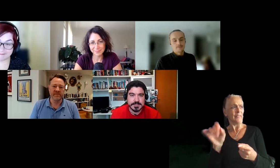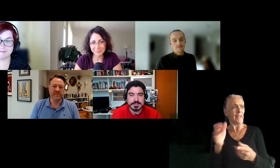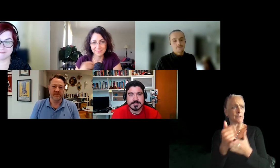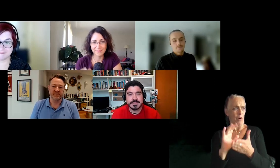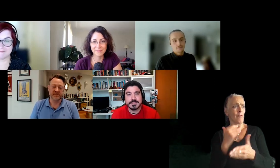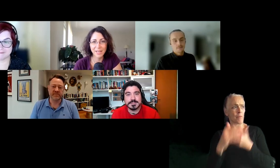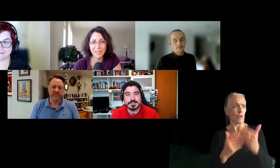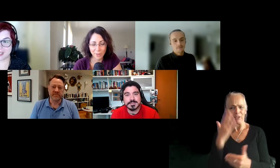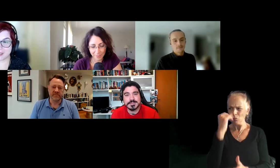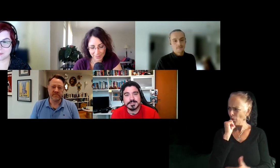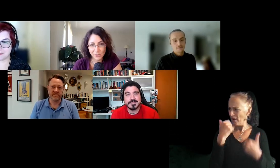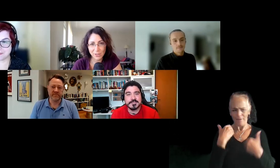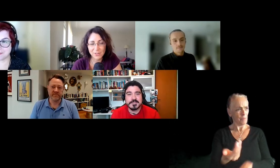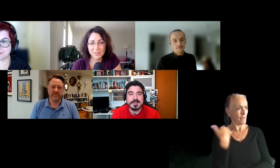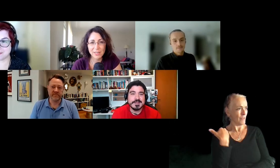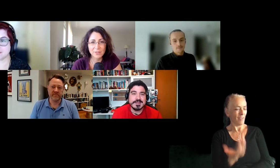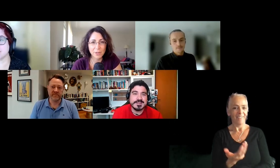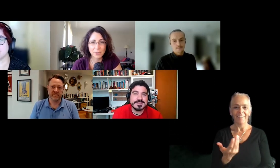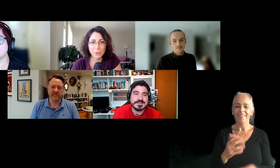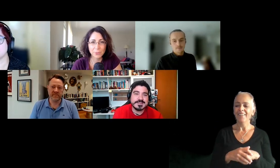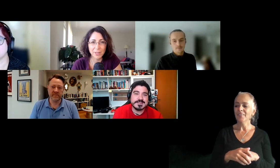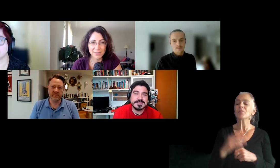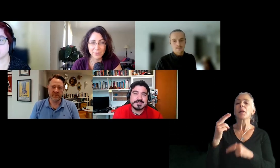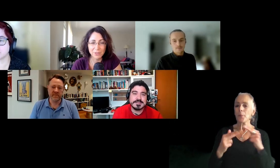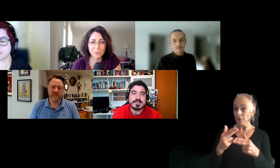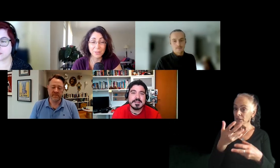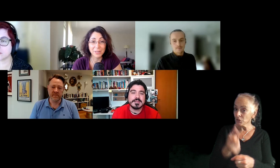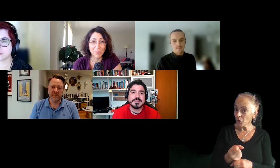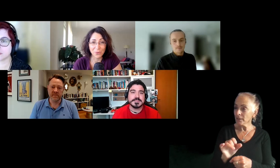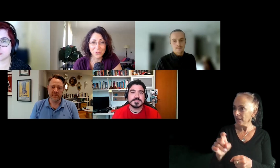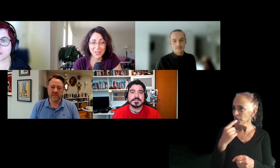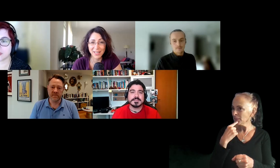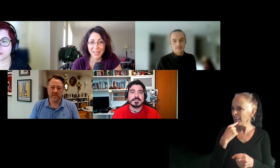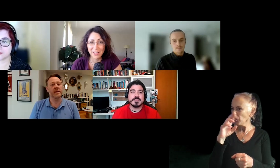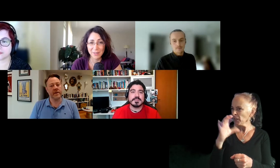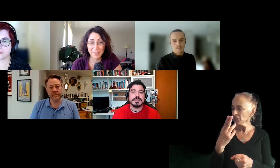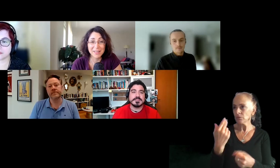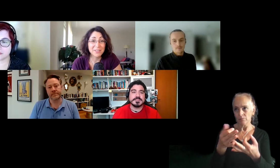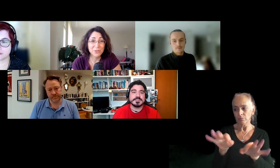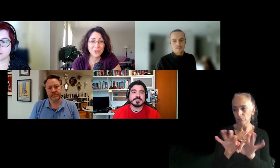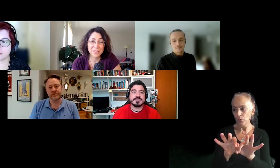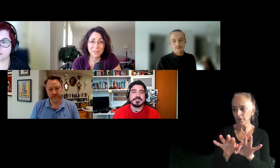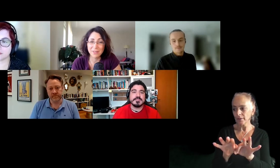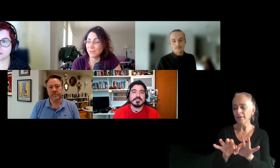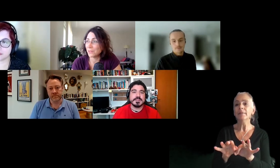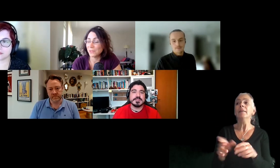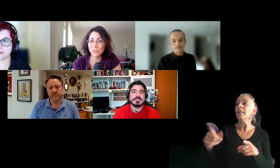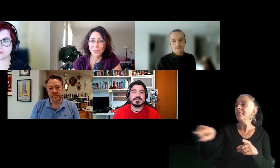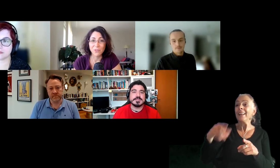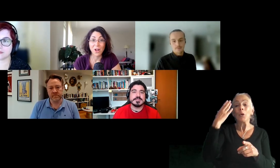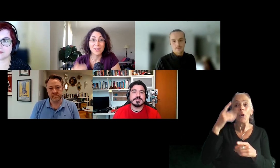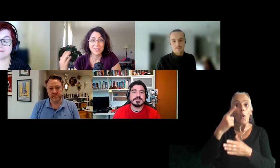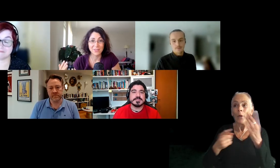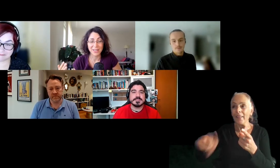So building trust is like something where you're saying, Rich is really, really important. Uh, I mean, they don't know they did. They don't